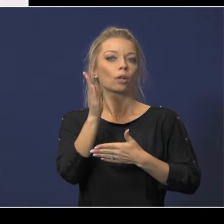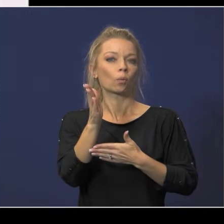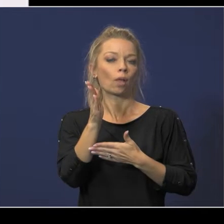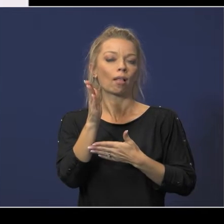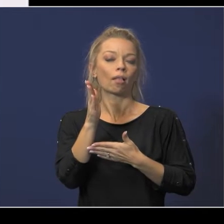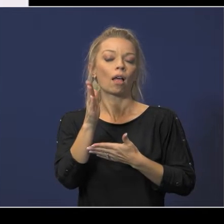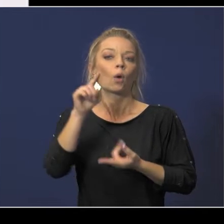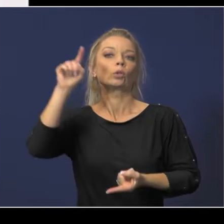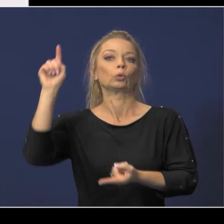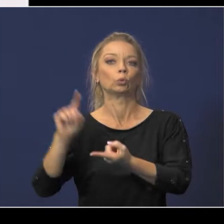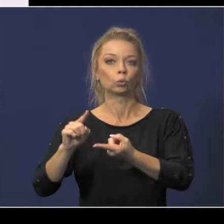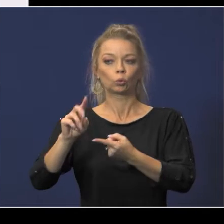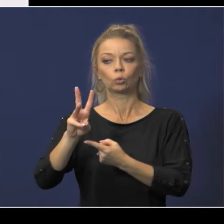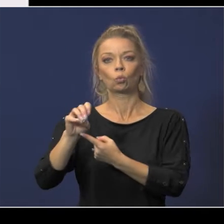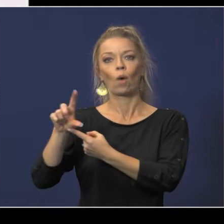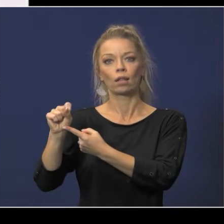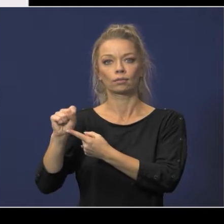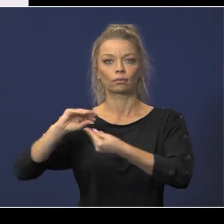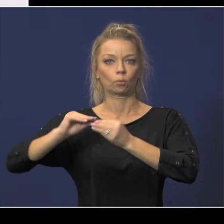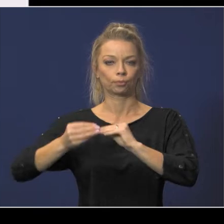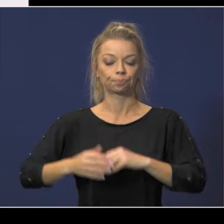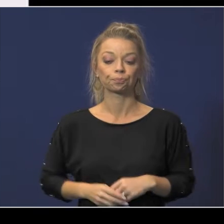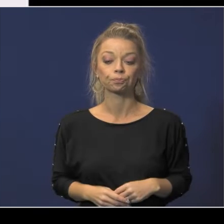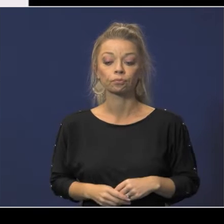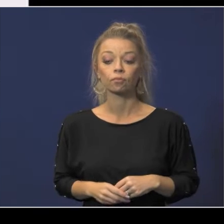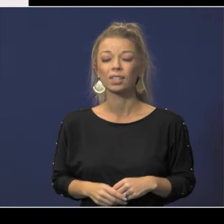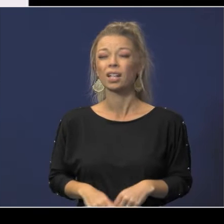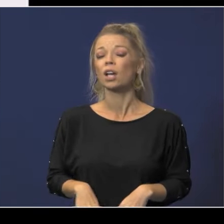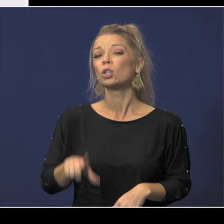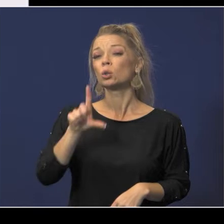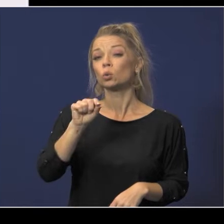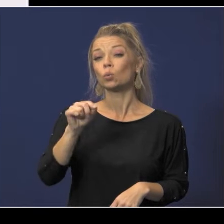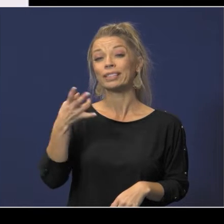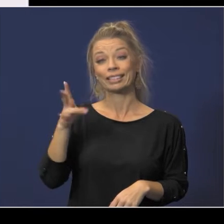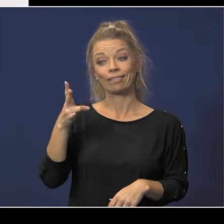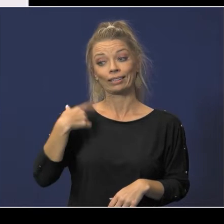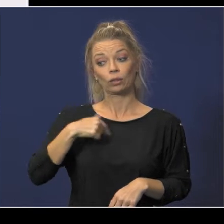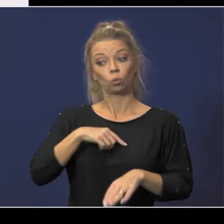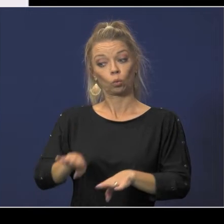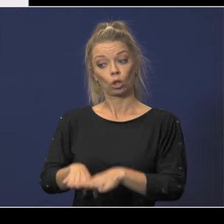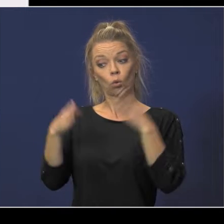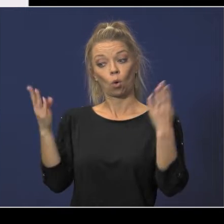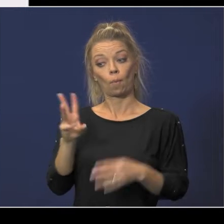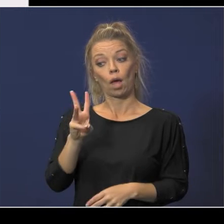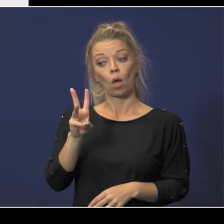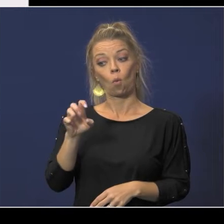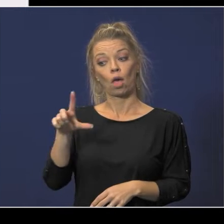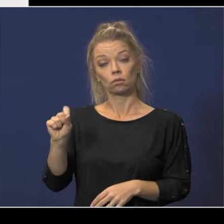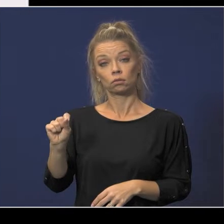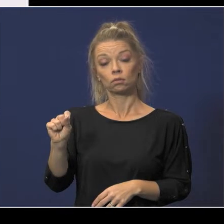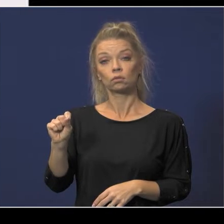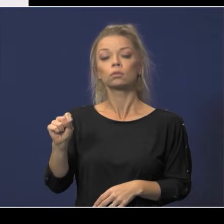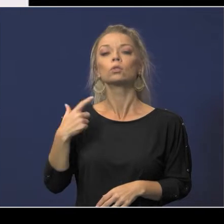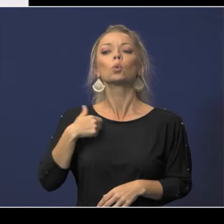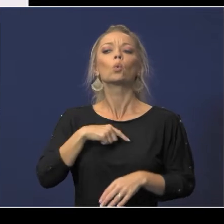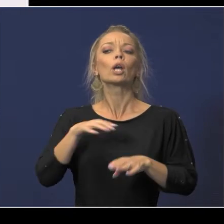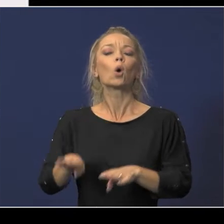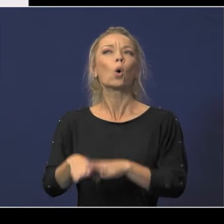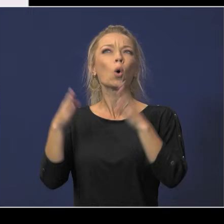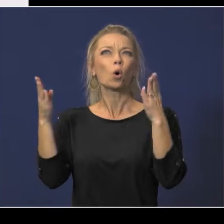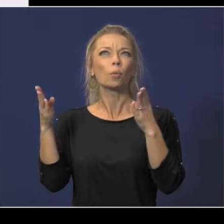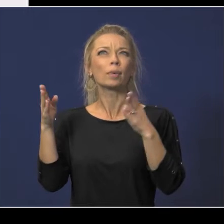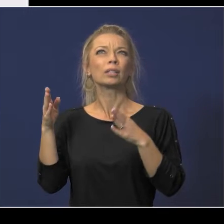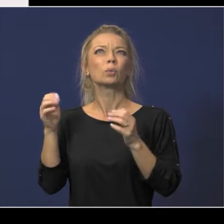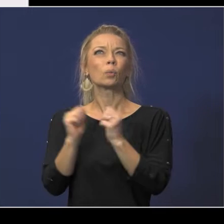one thing i do want to note in 2017 when we opened wells we opened on the snapshot day at